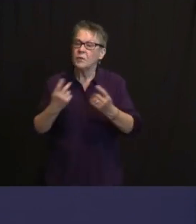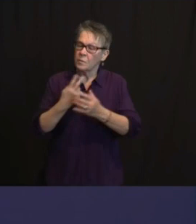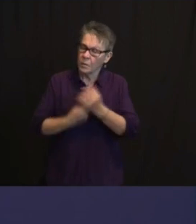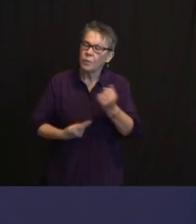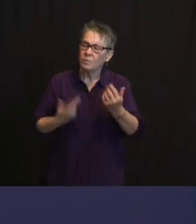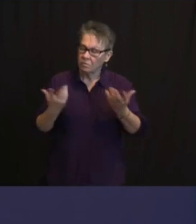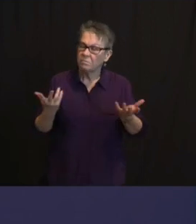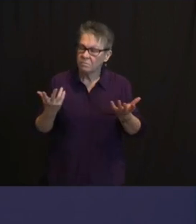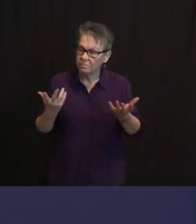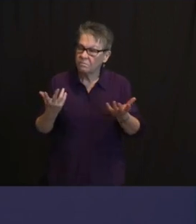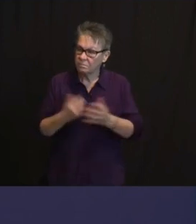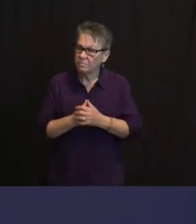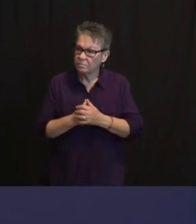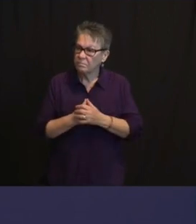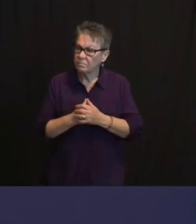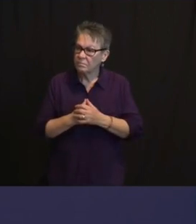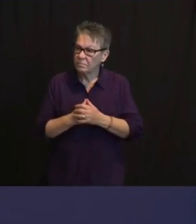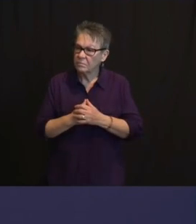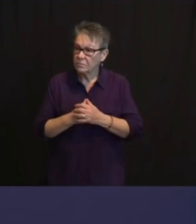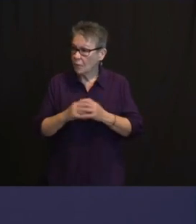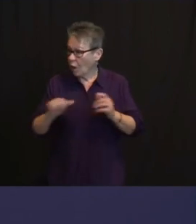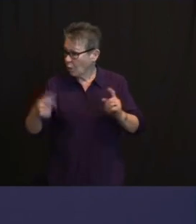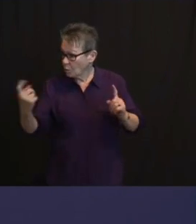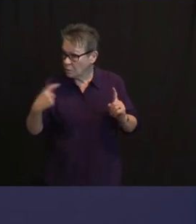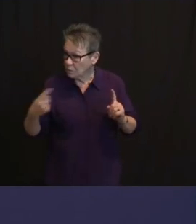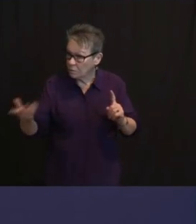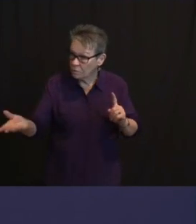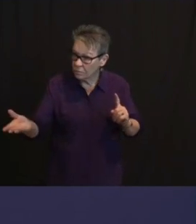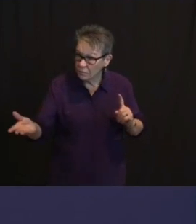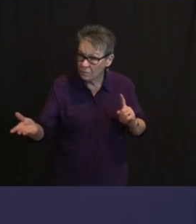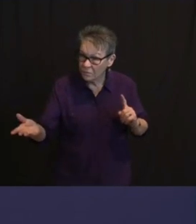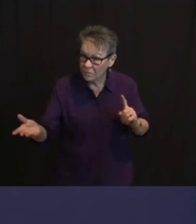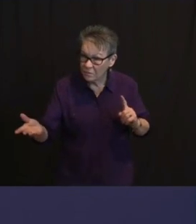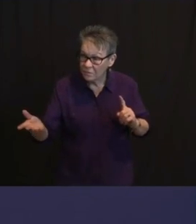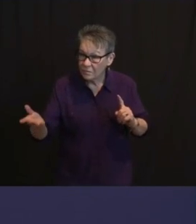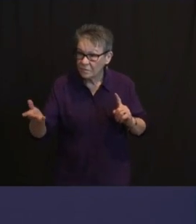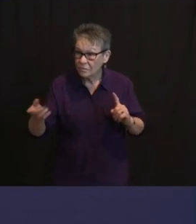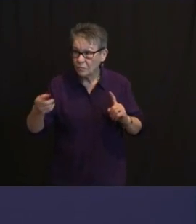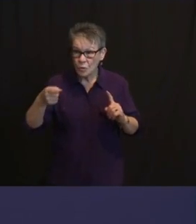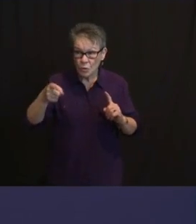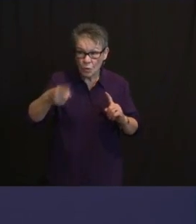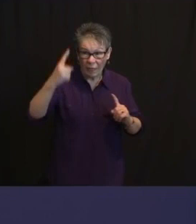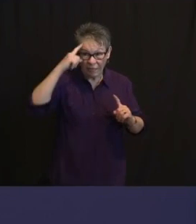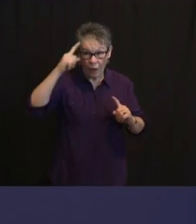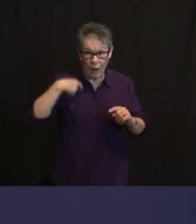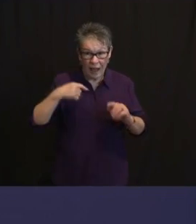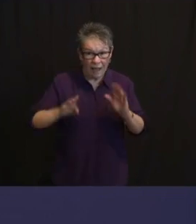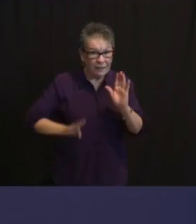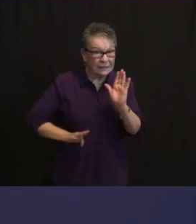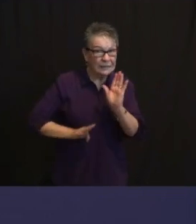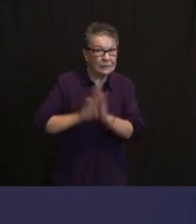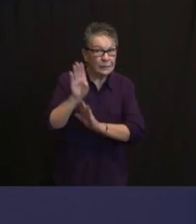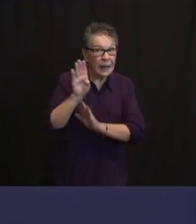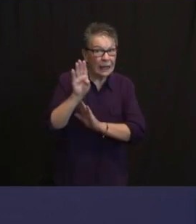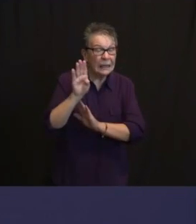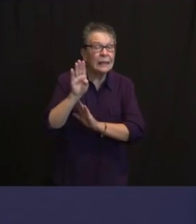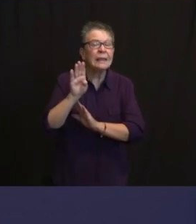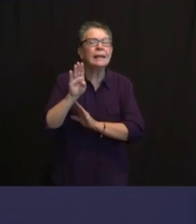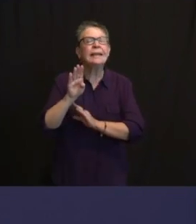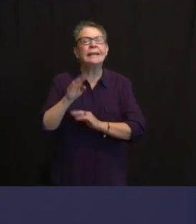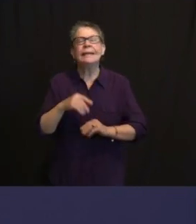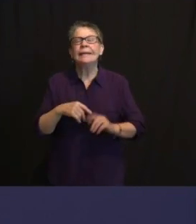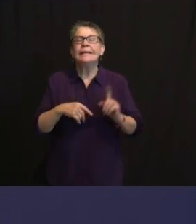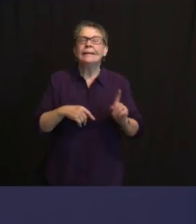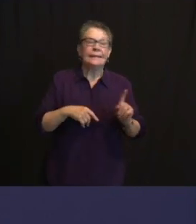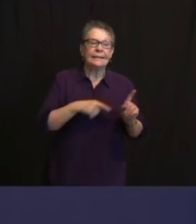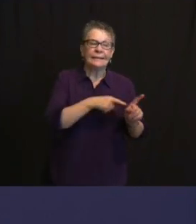DO WE STILL EXPECT A SPIKE IN THE COMING WEEKS, THOUGH, FROM THE VARIANTS, POSSIBLY? I THINK WE'RE GOING TO SEE, I WOULD BET WE WILL SEE CASES CREEP UP A